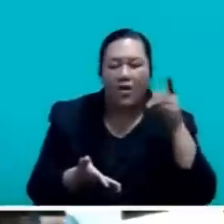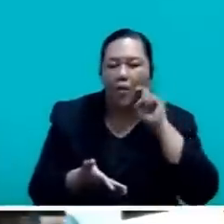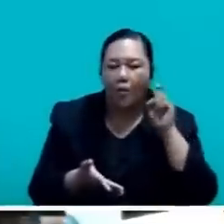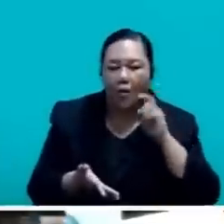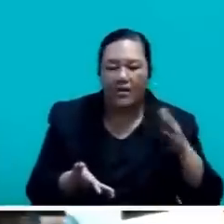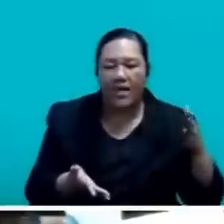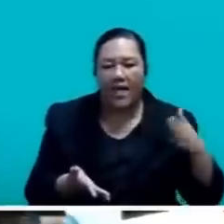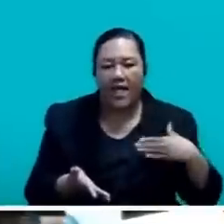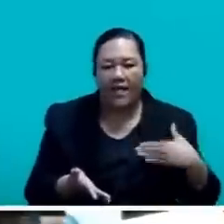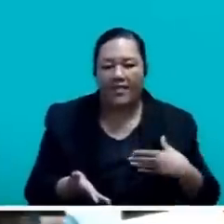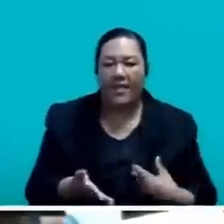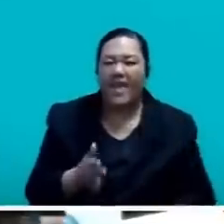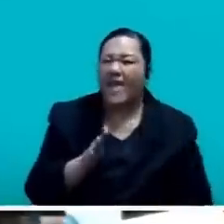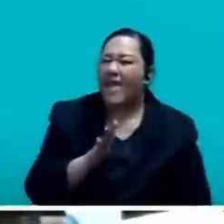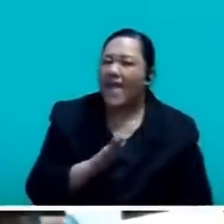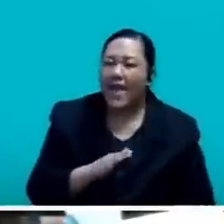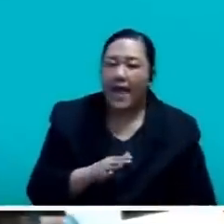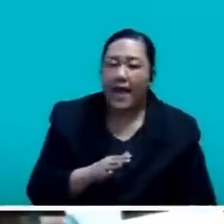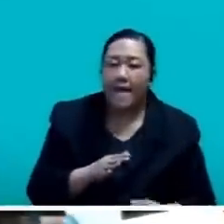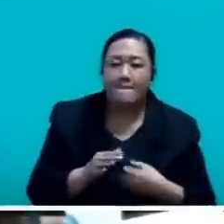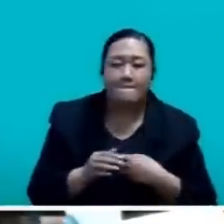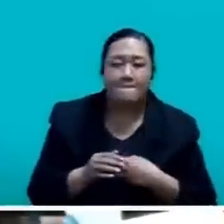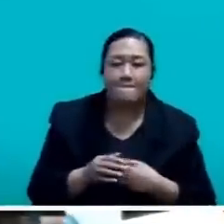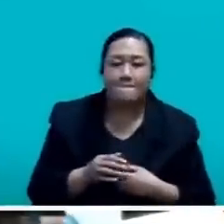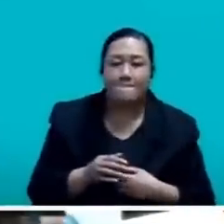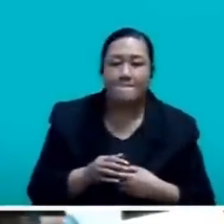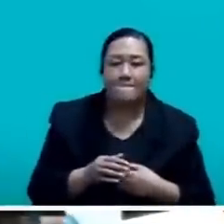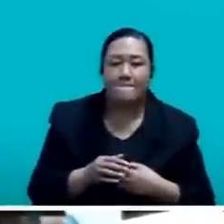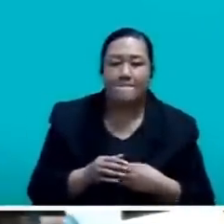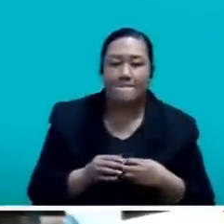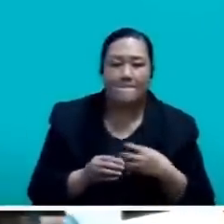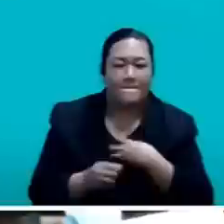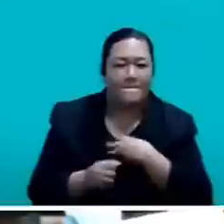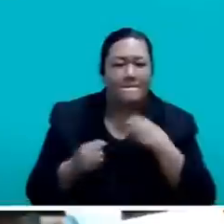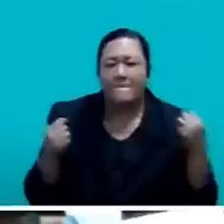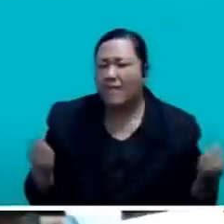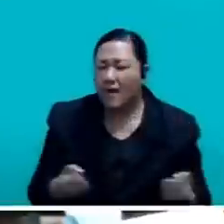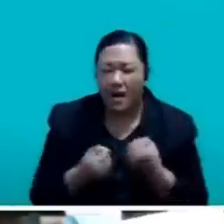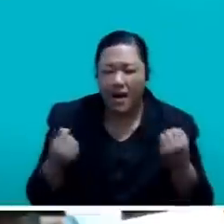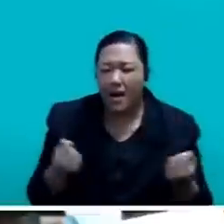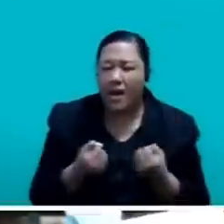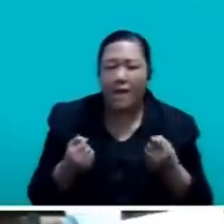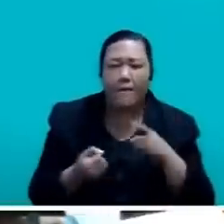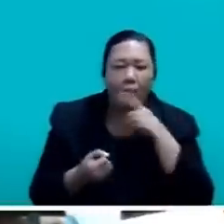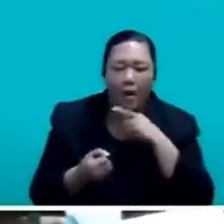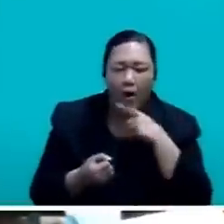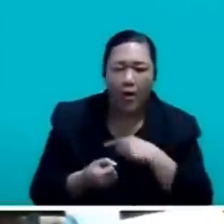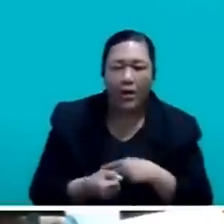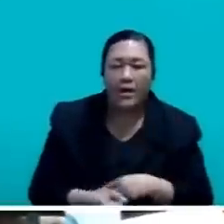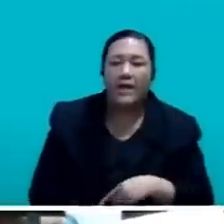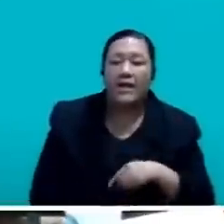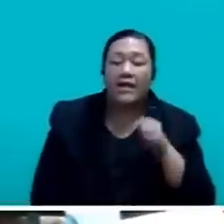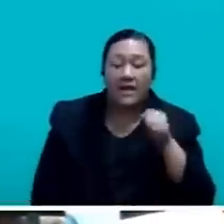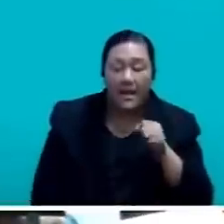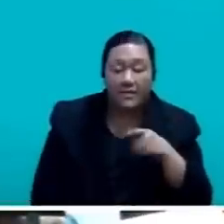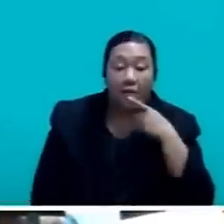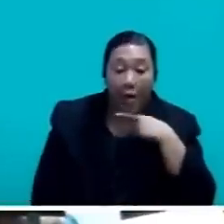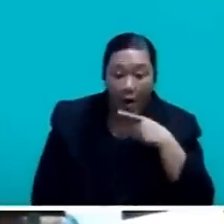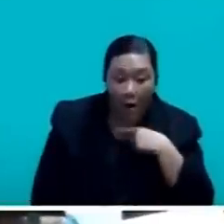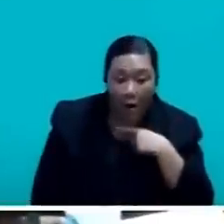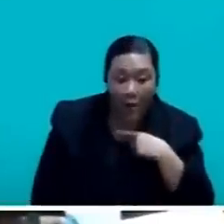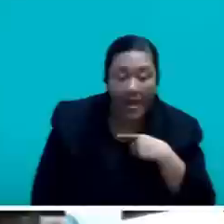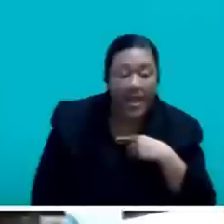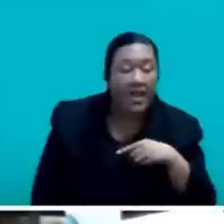Excessive borrowing. That's not to suggest, Mr. Speaker, that borrowing is not right. It is what you do with it